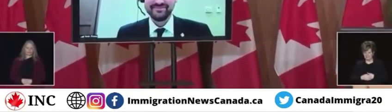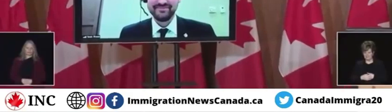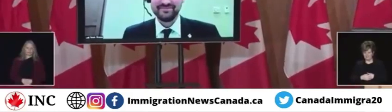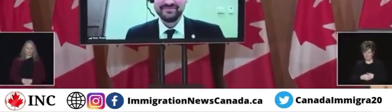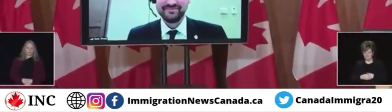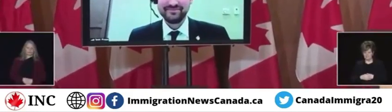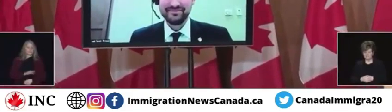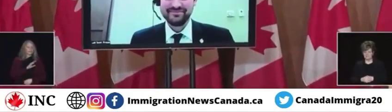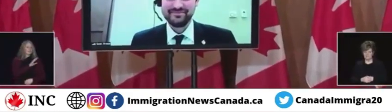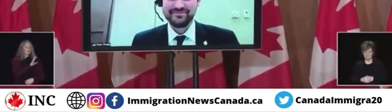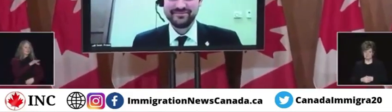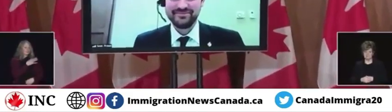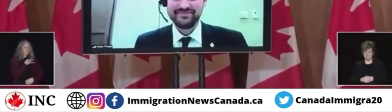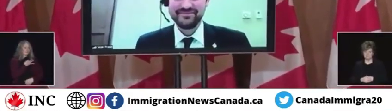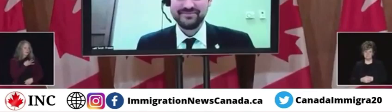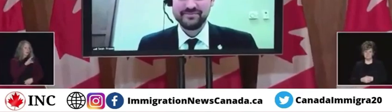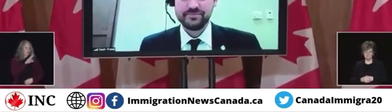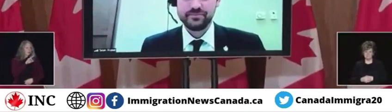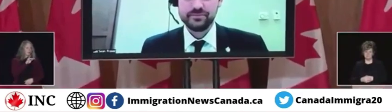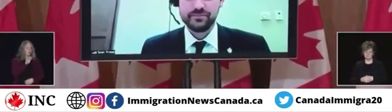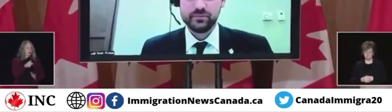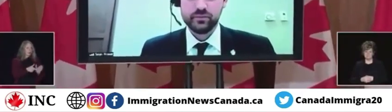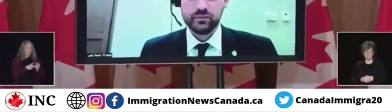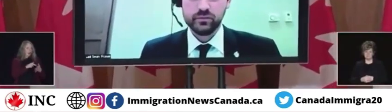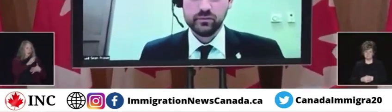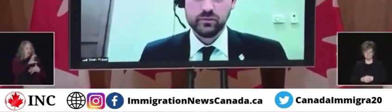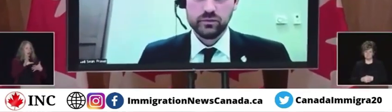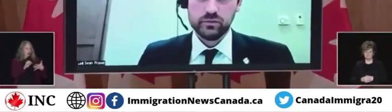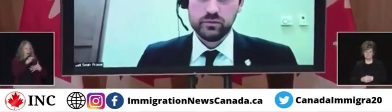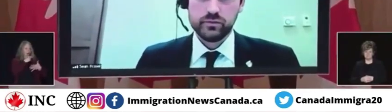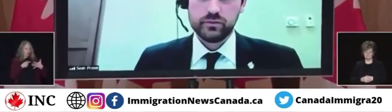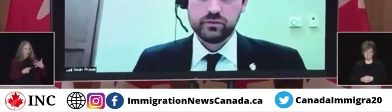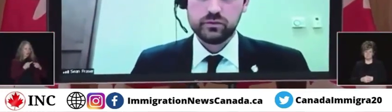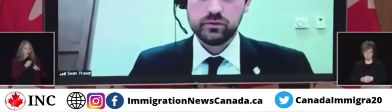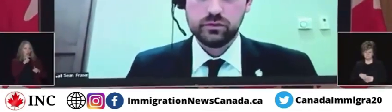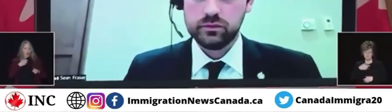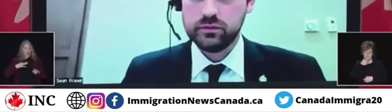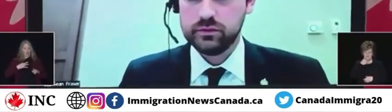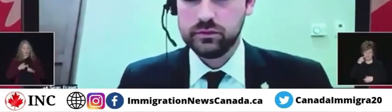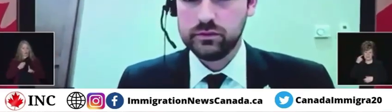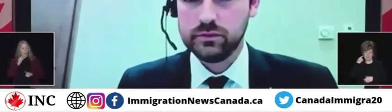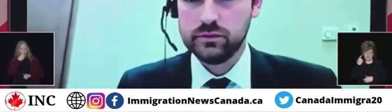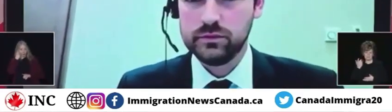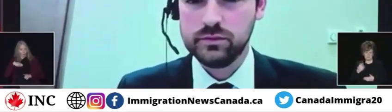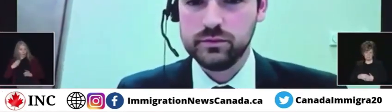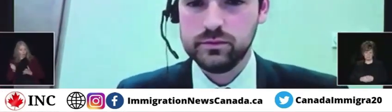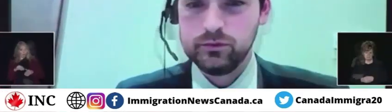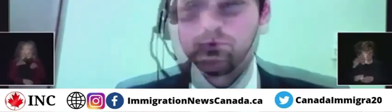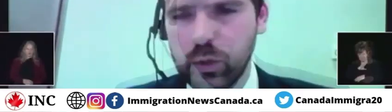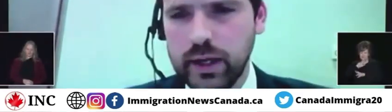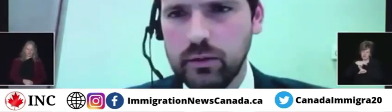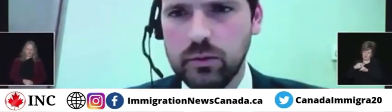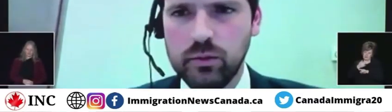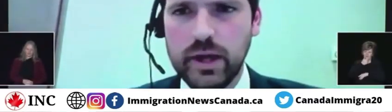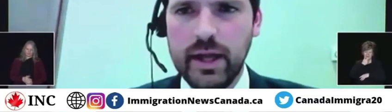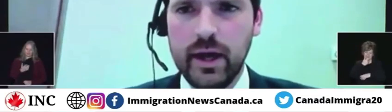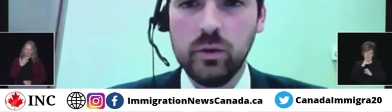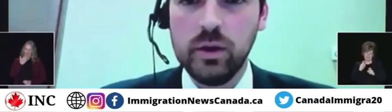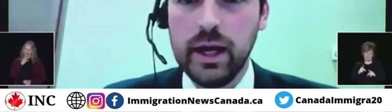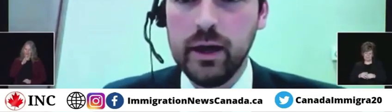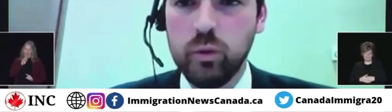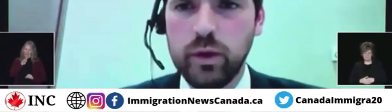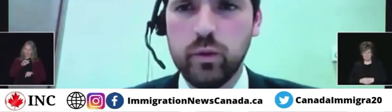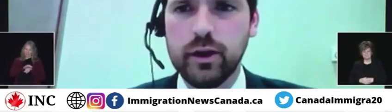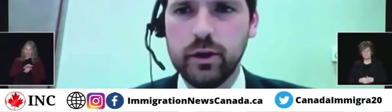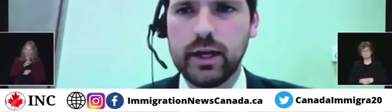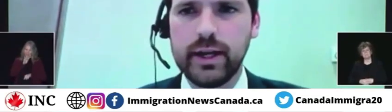Are you considering lifting the visa requirements for Ukrainians who would like to come to Canada? So right now,